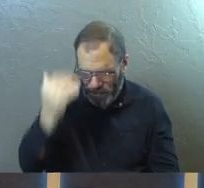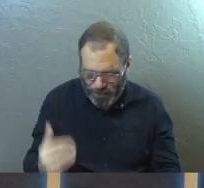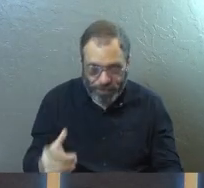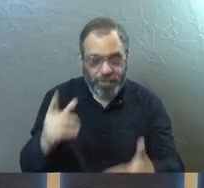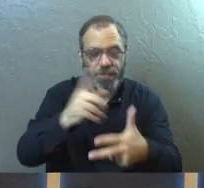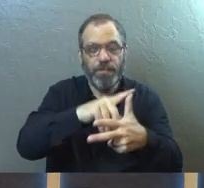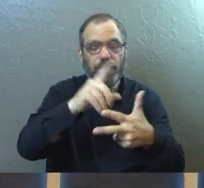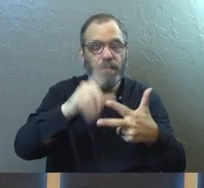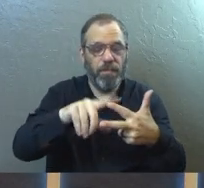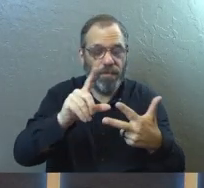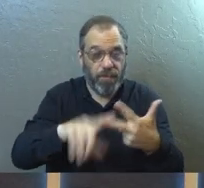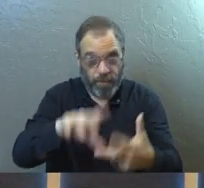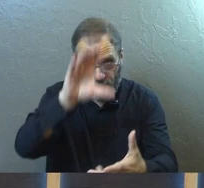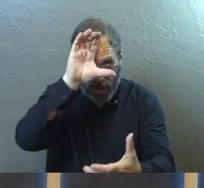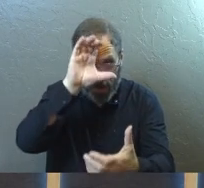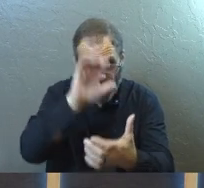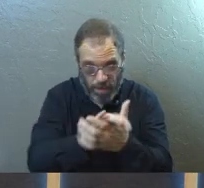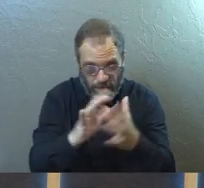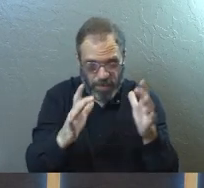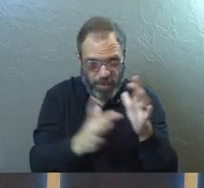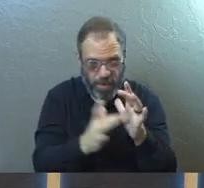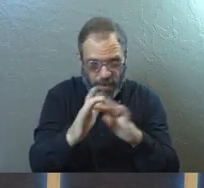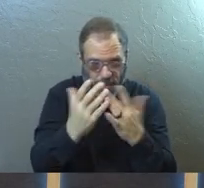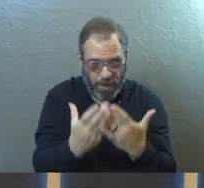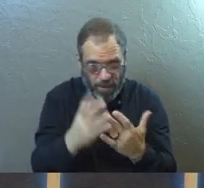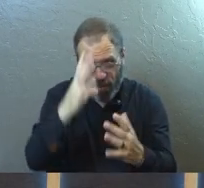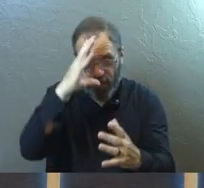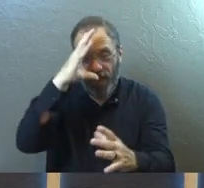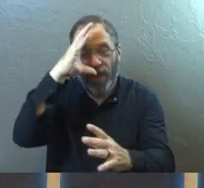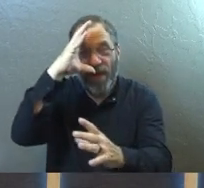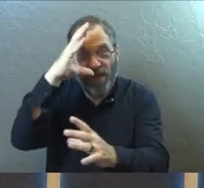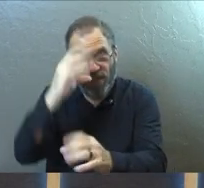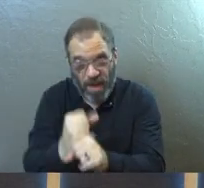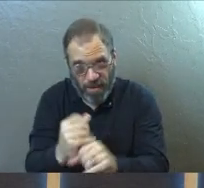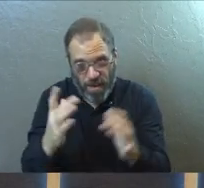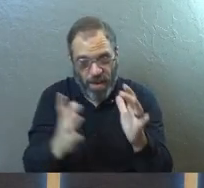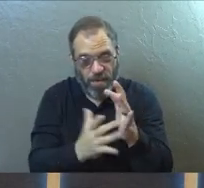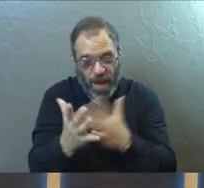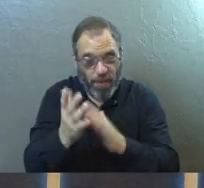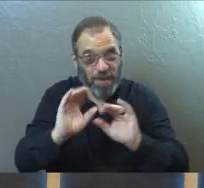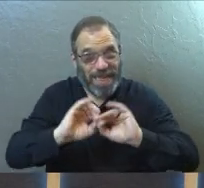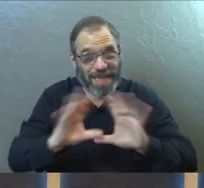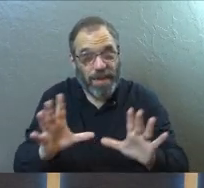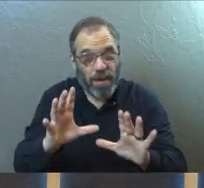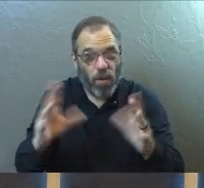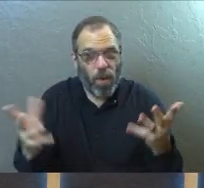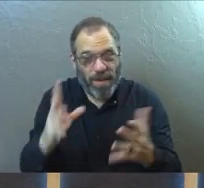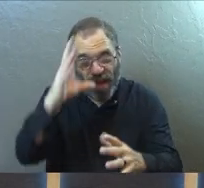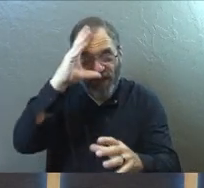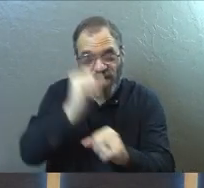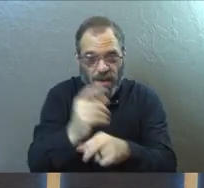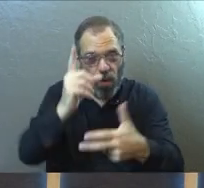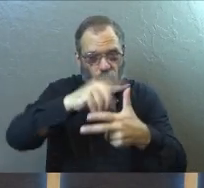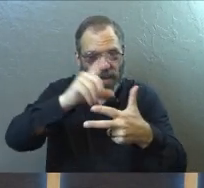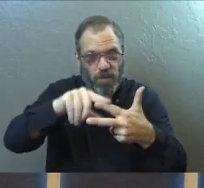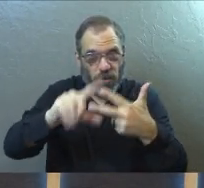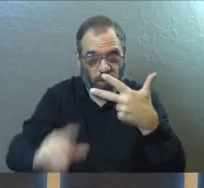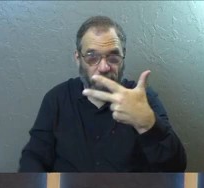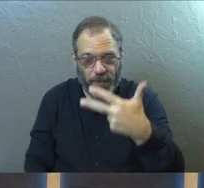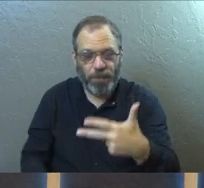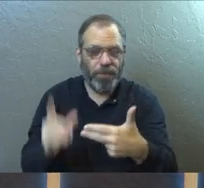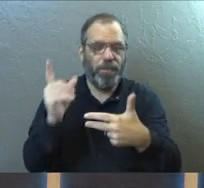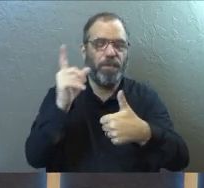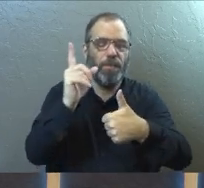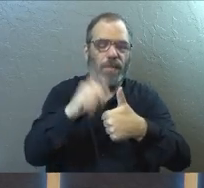three essential steps that I believe is biblical faith. I believe the Bible is very clear on what biblical faith is. So I'm going to give you the three parts.